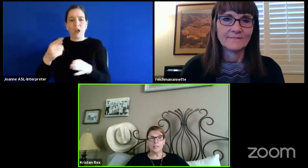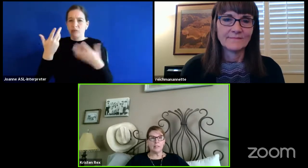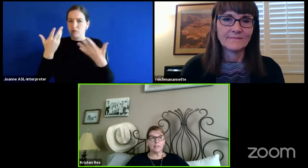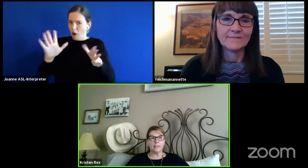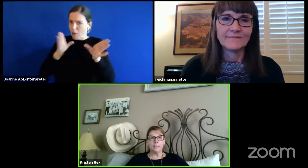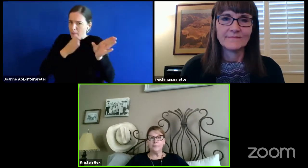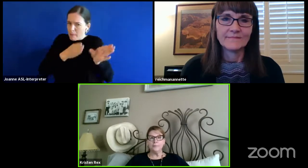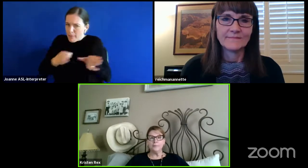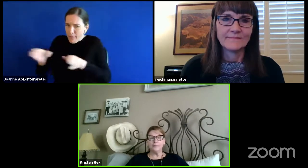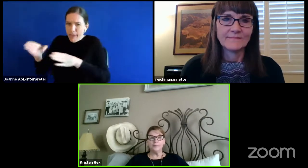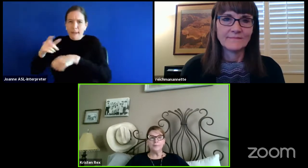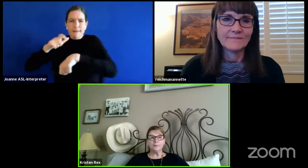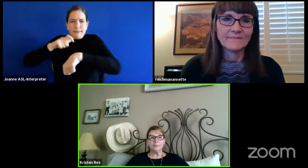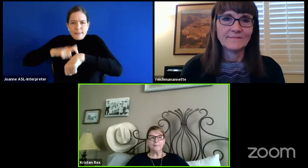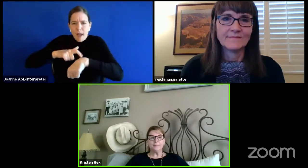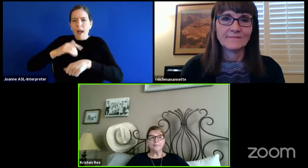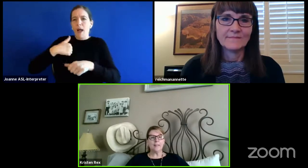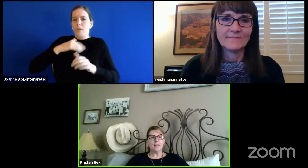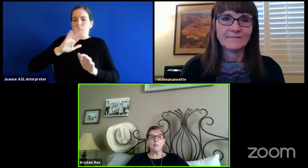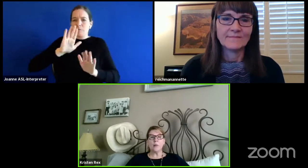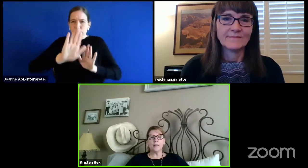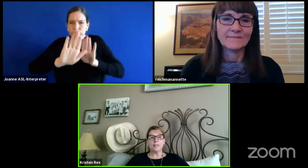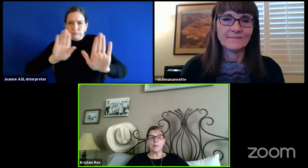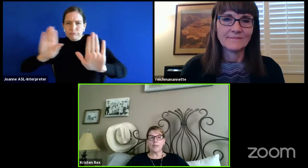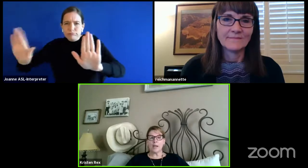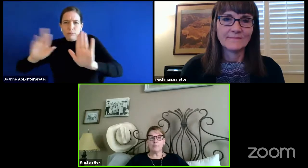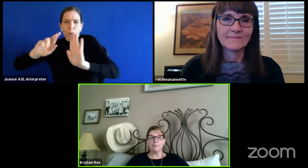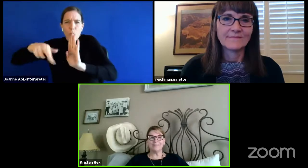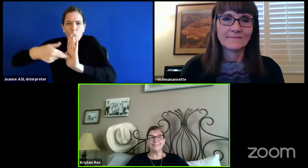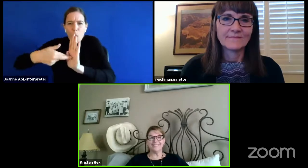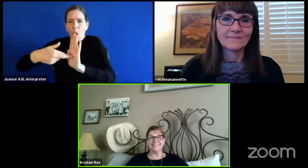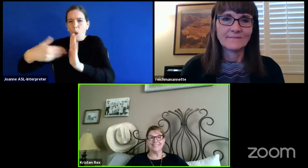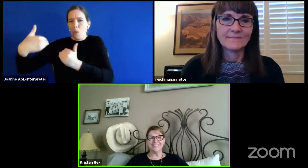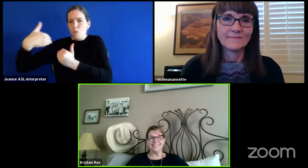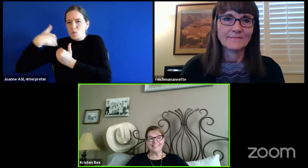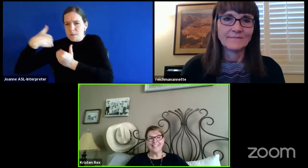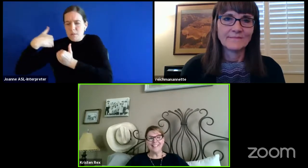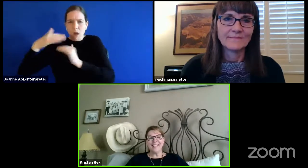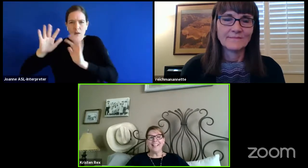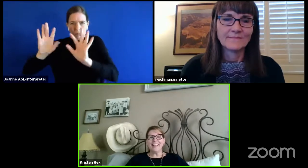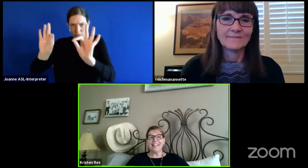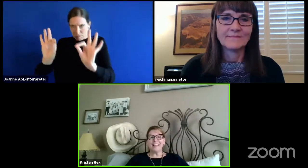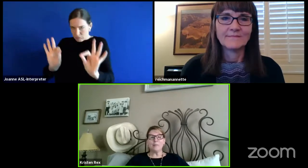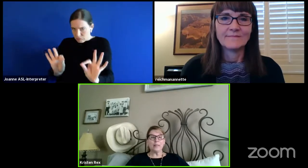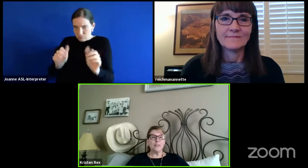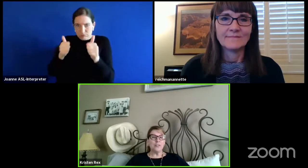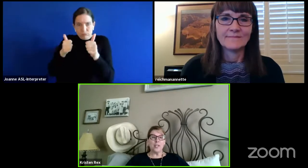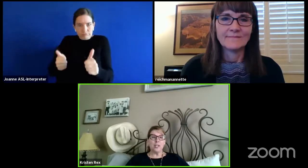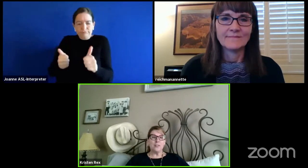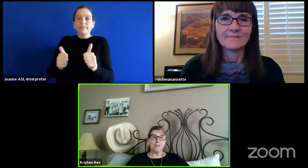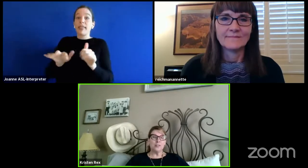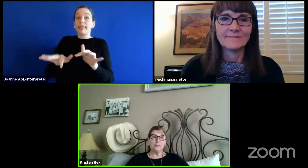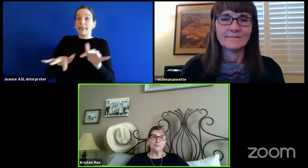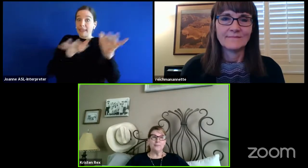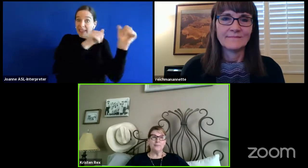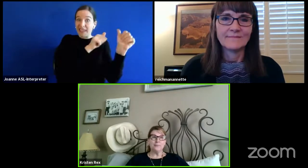responsibilities were very clear. And then the pandemic came. And the plans